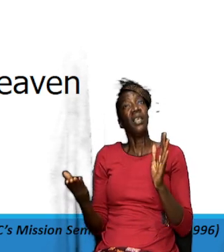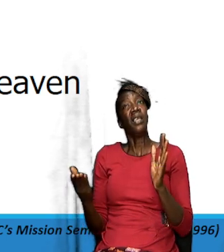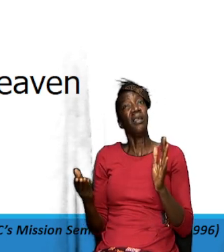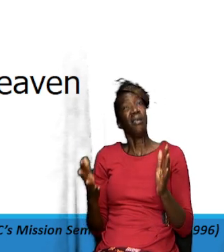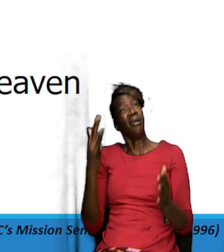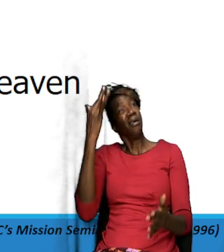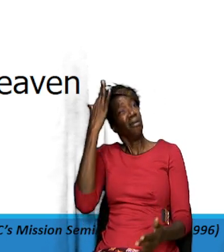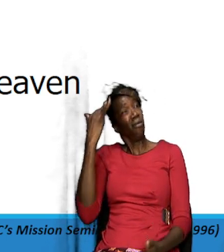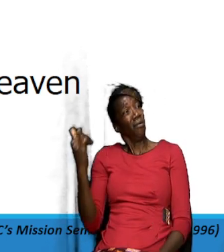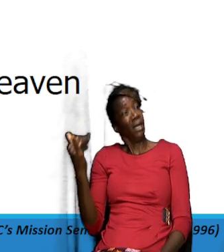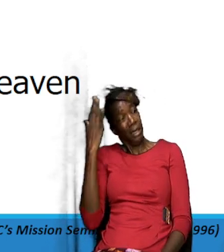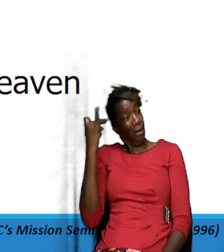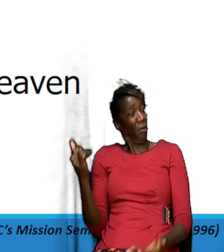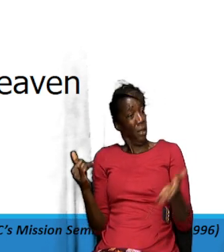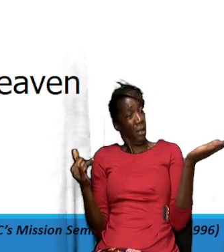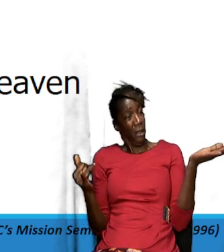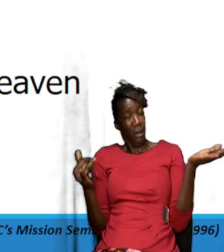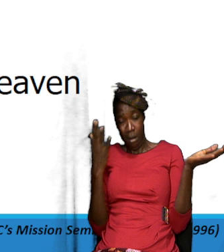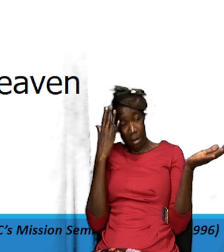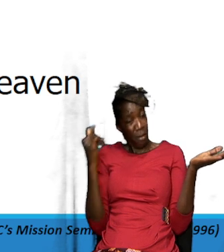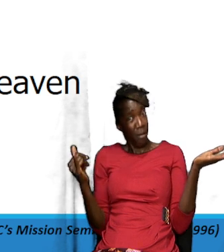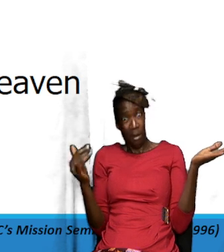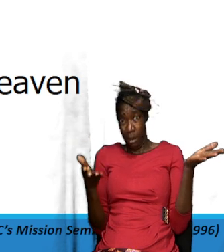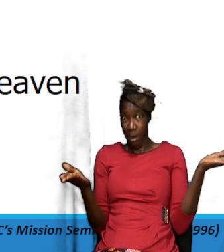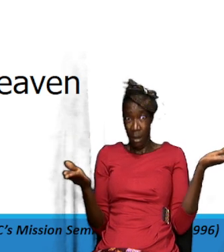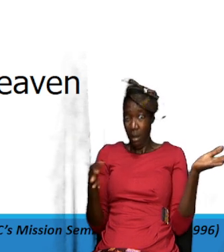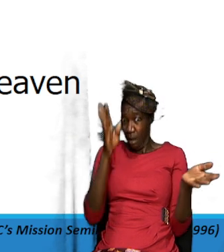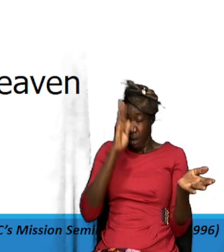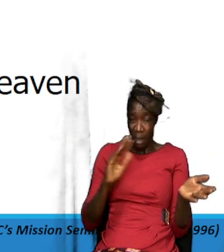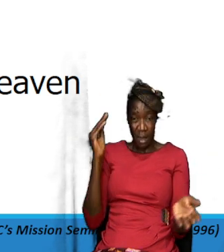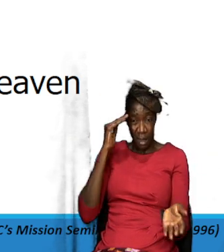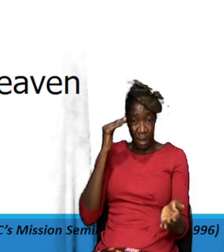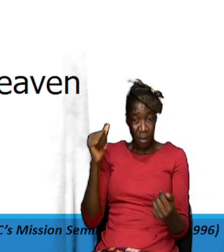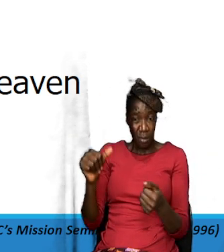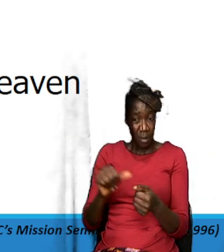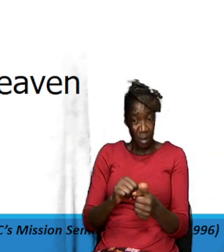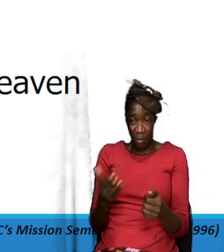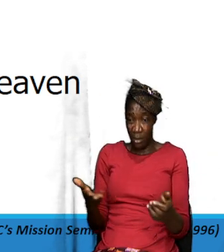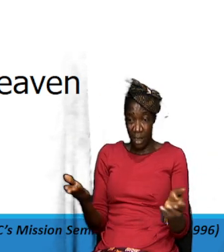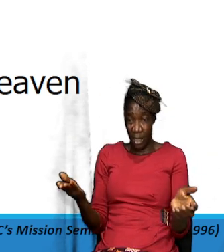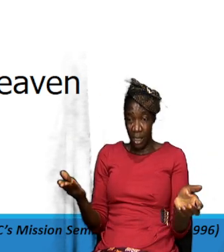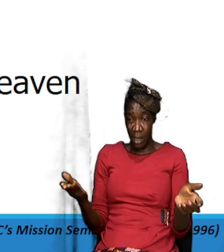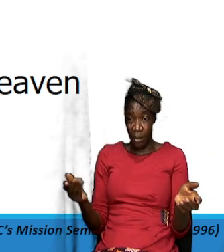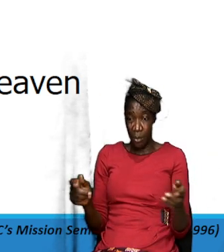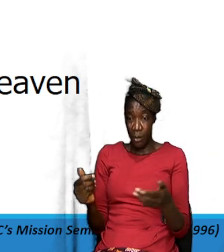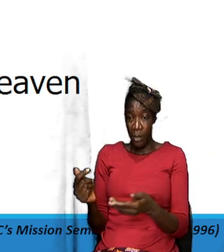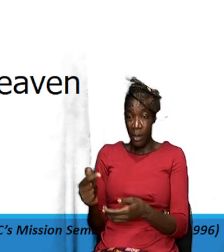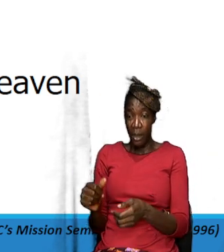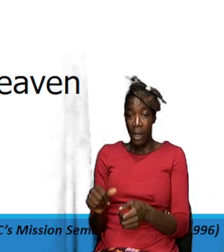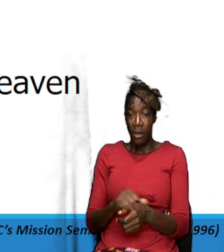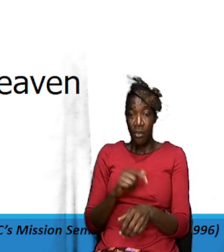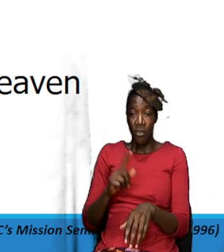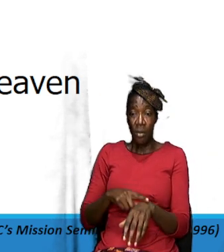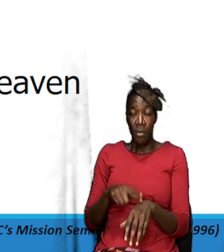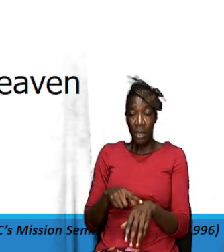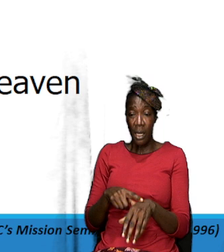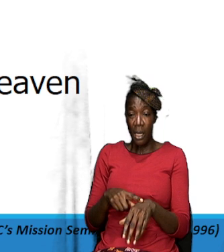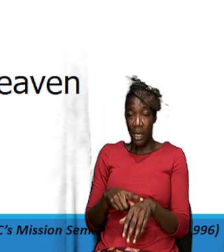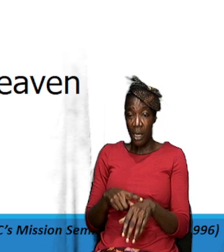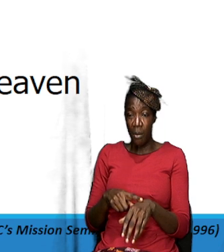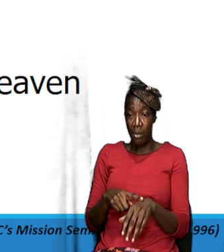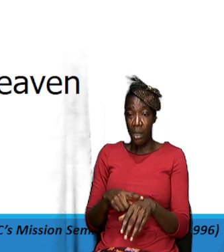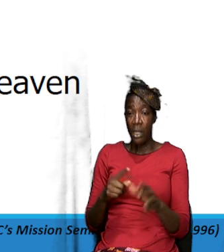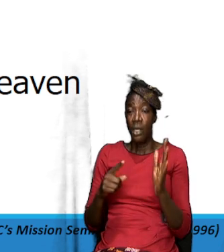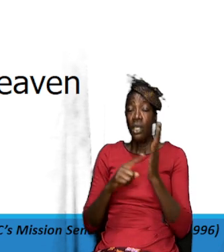explaining all of that God knows everything you know but sometimes it is a giveaway that